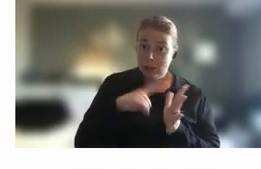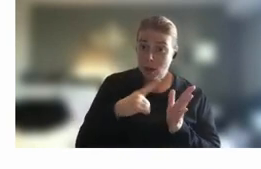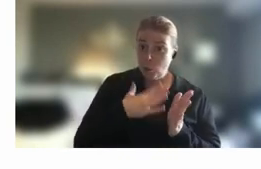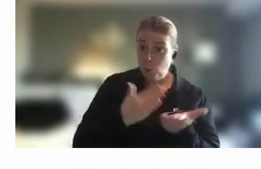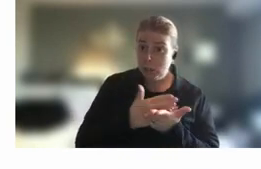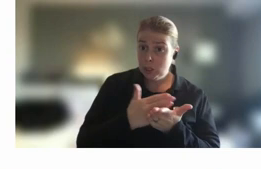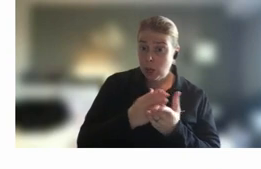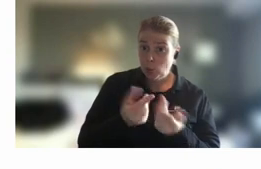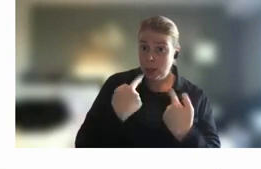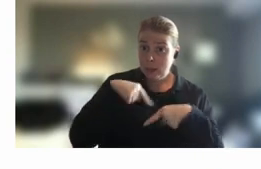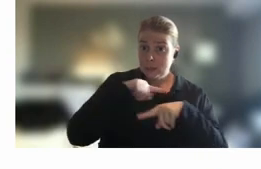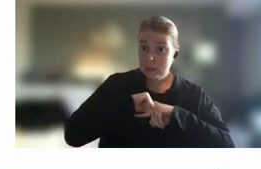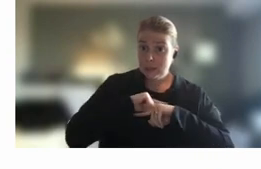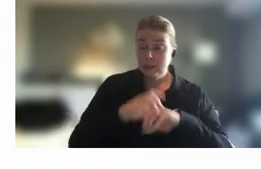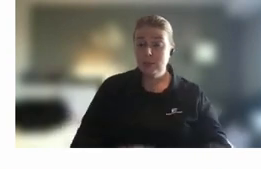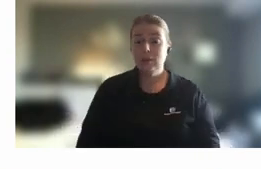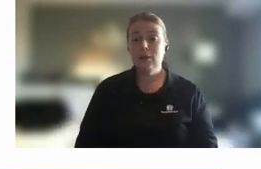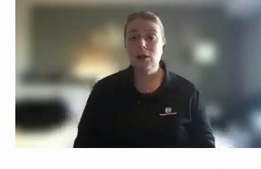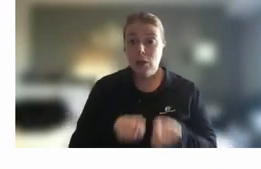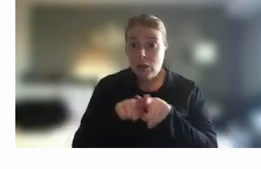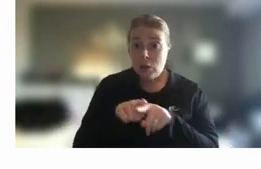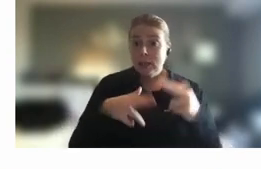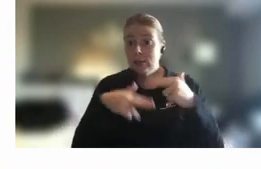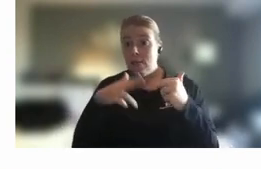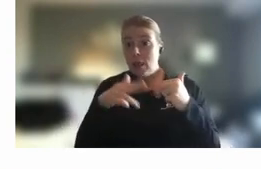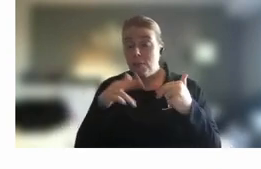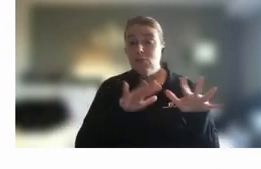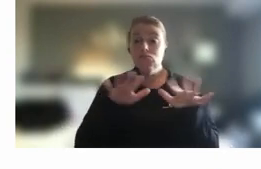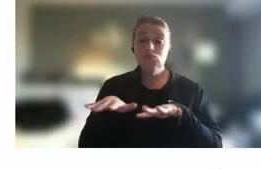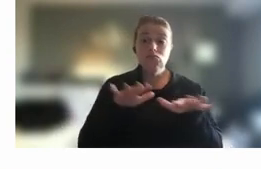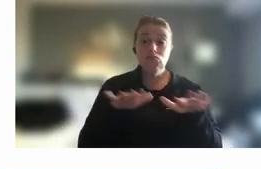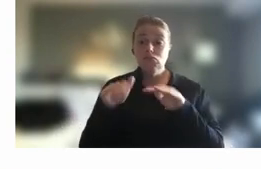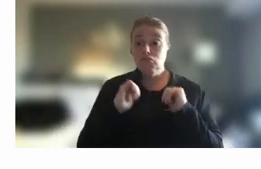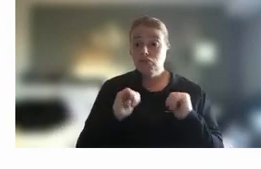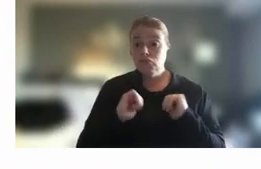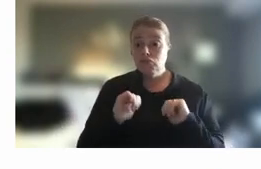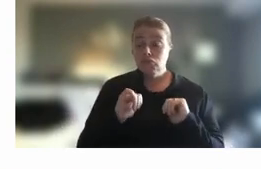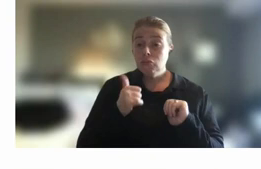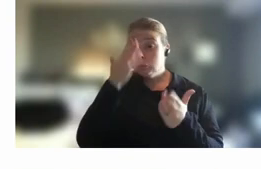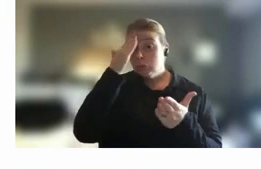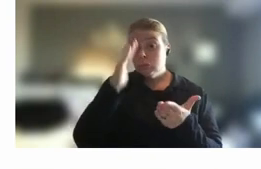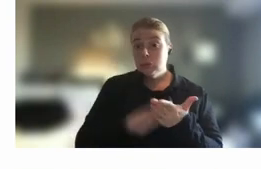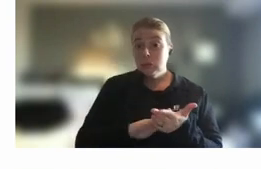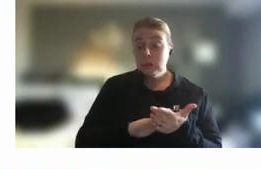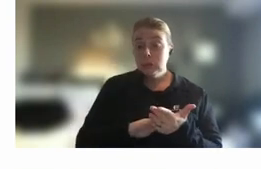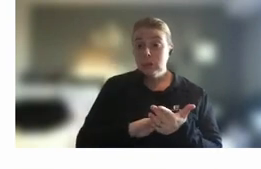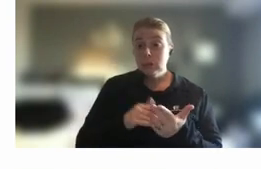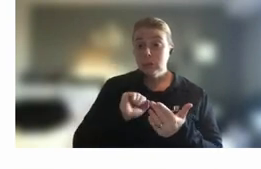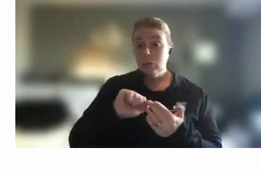with us on that front learning and development and informal uh training or experiences throughout your career